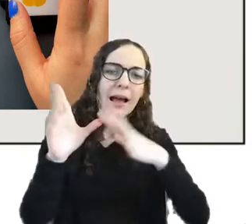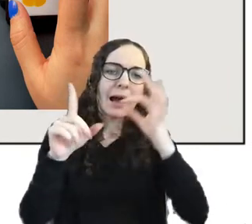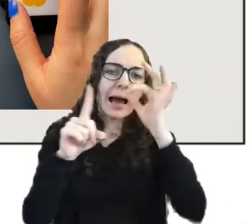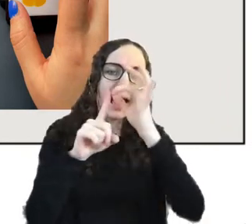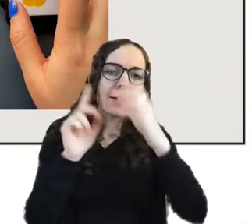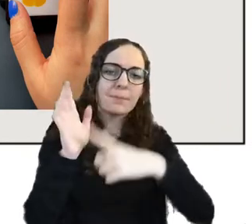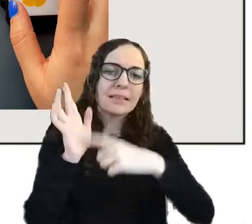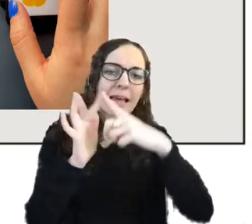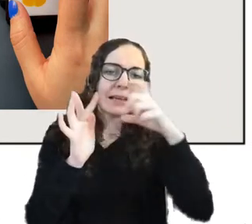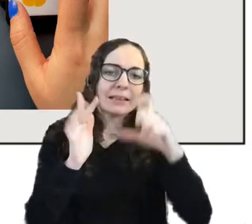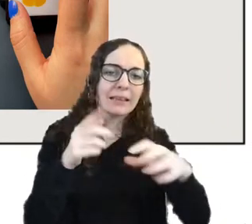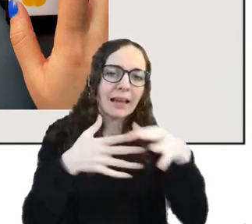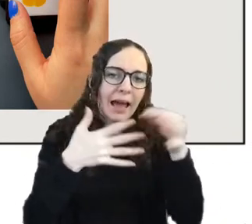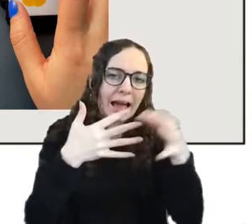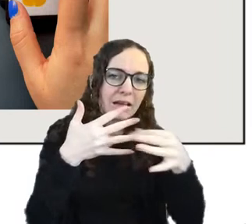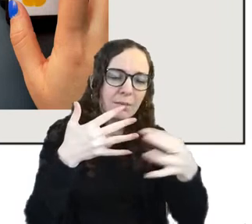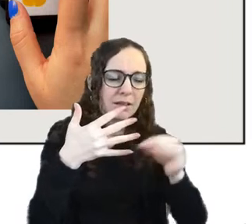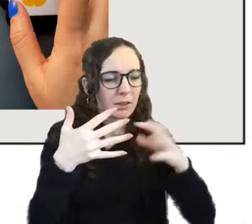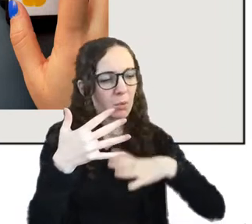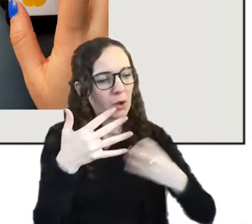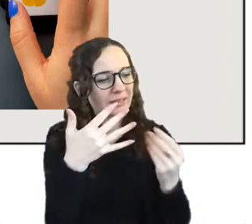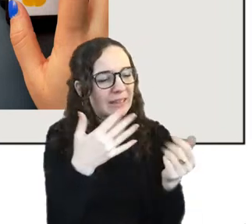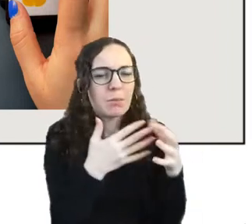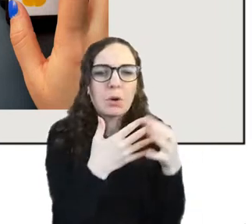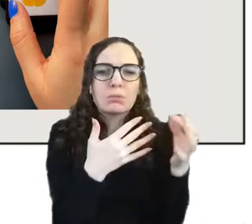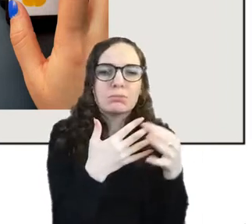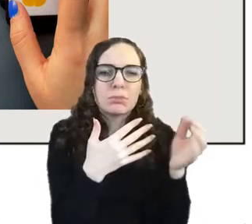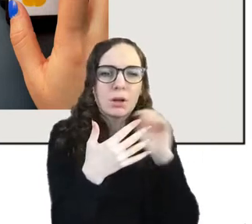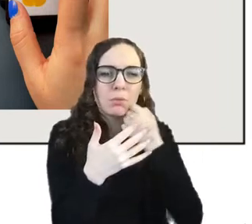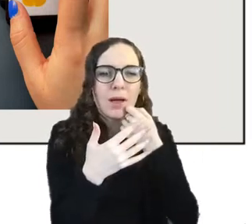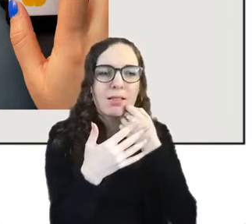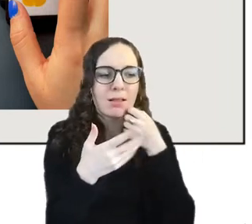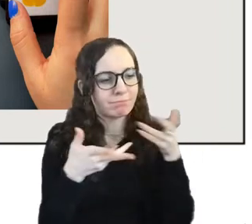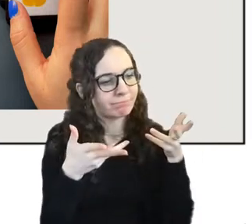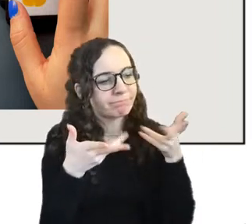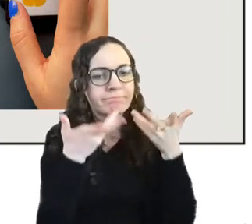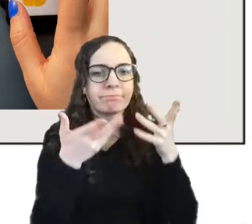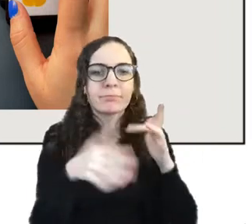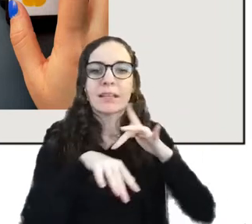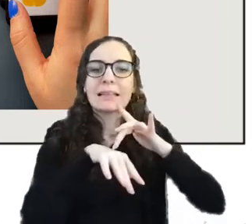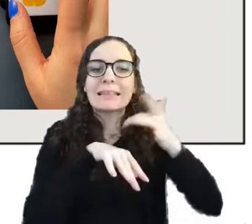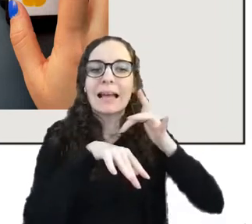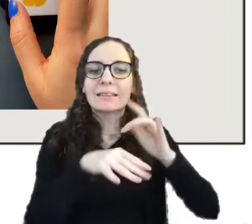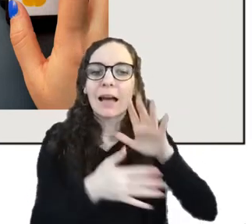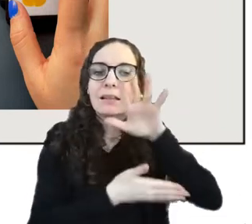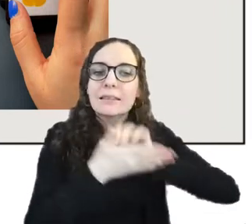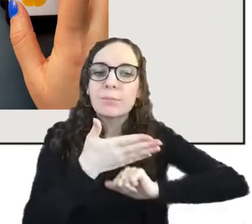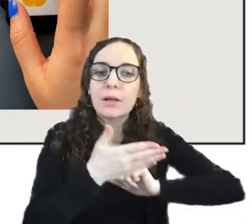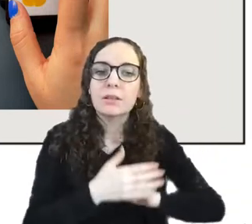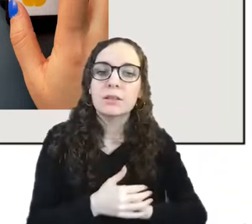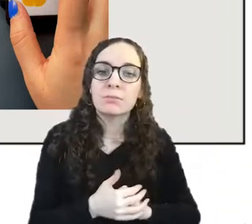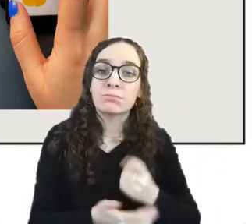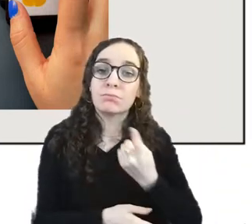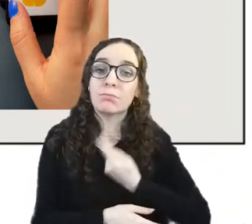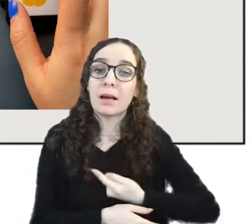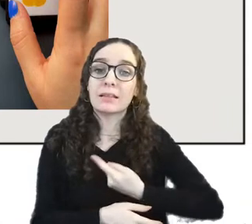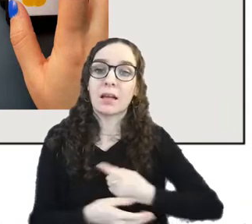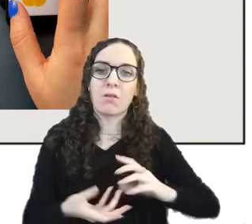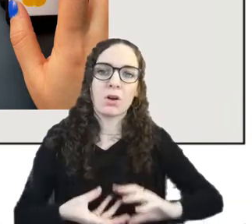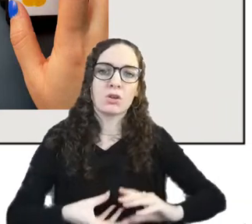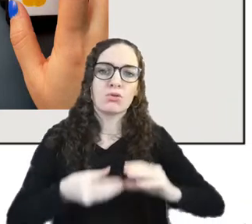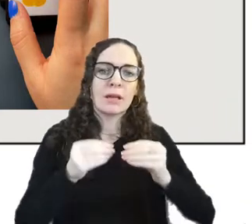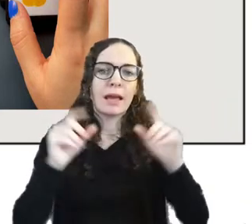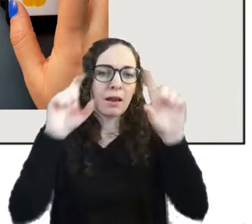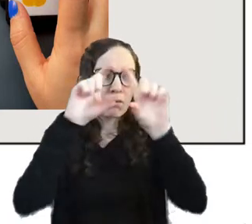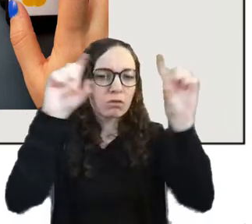components that kind of would reinforce the tactile experience so i created a frame i don't know if you can see it